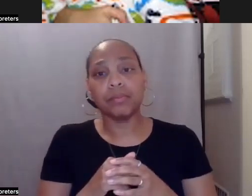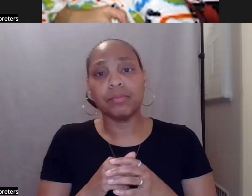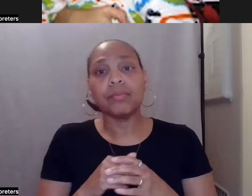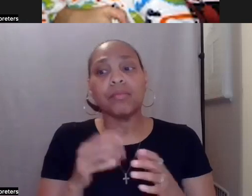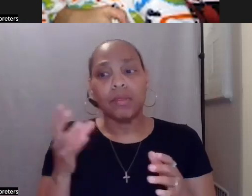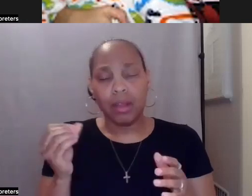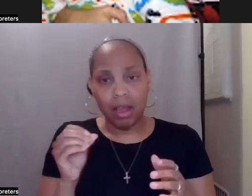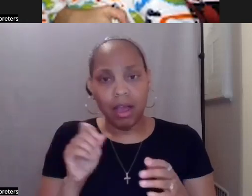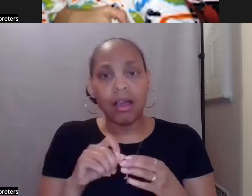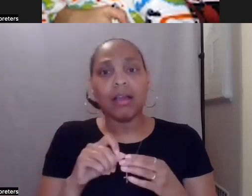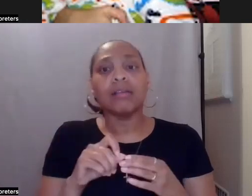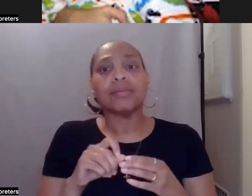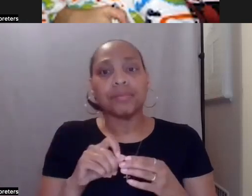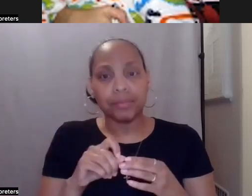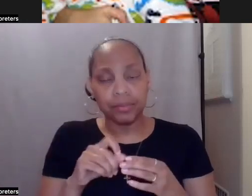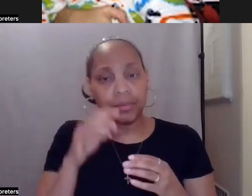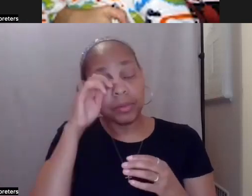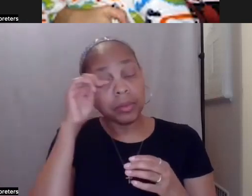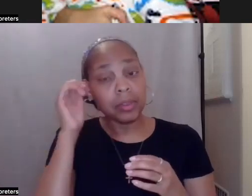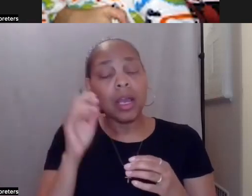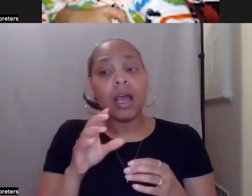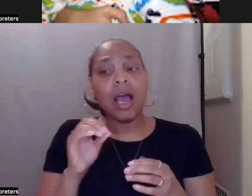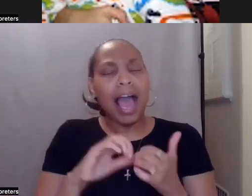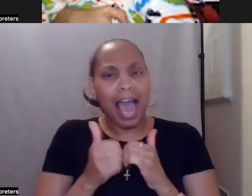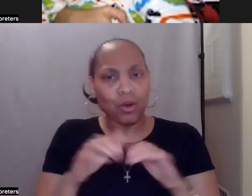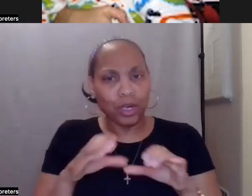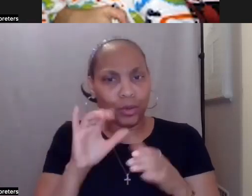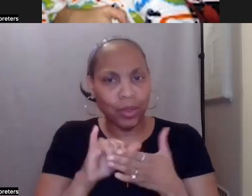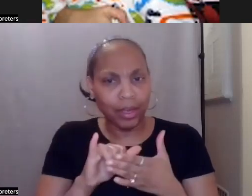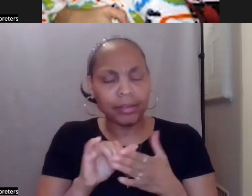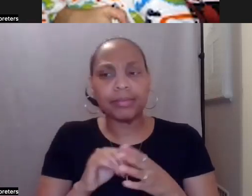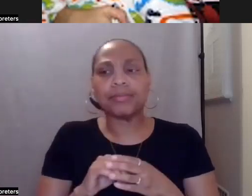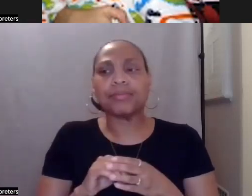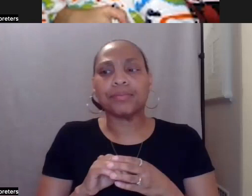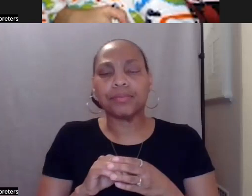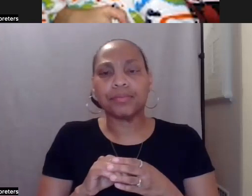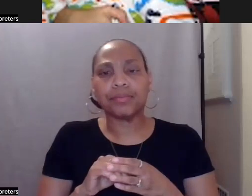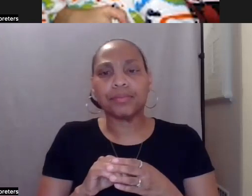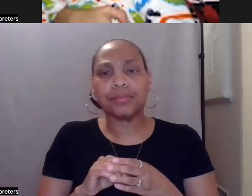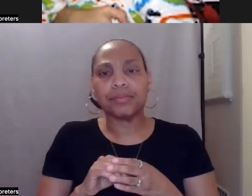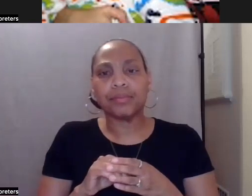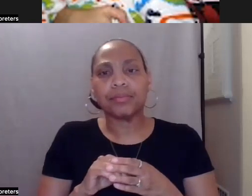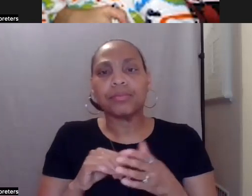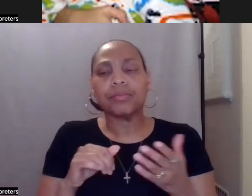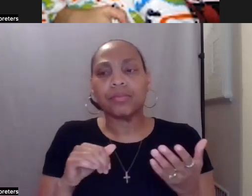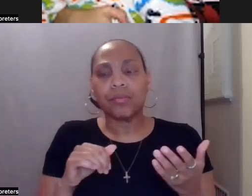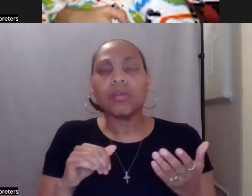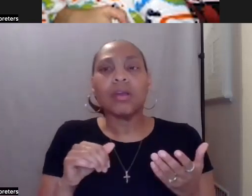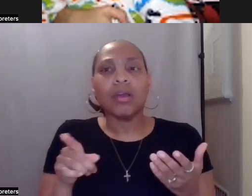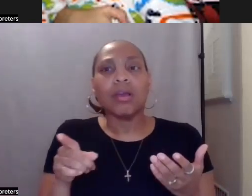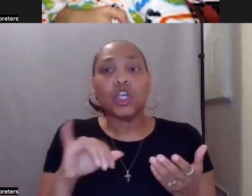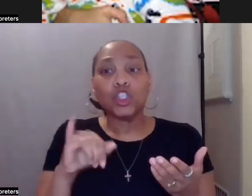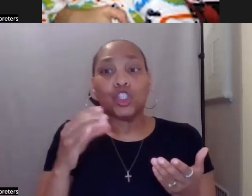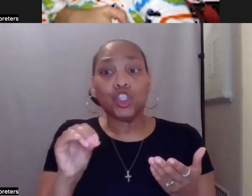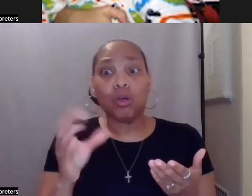making sure no, there's no overlap, but I do that. Um, and like I said, at one point in time, Joe did